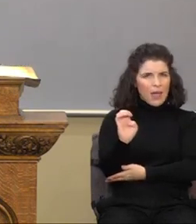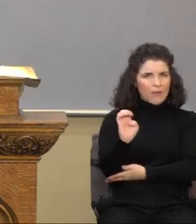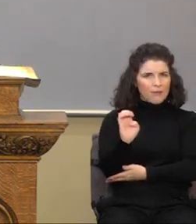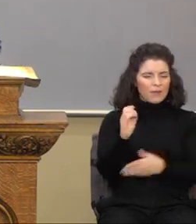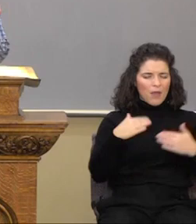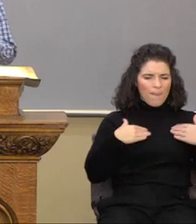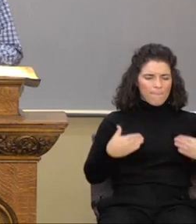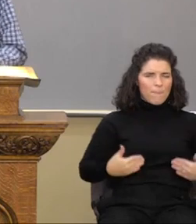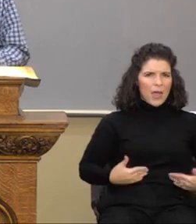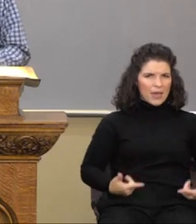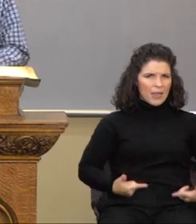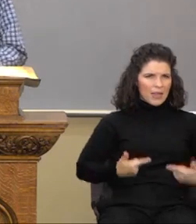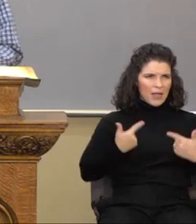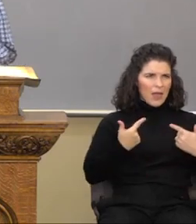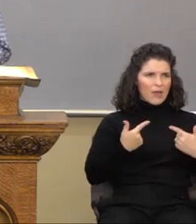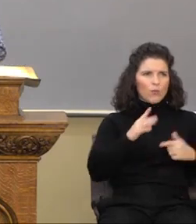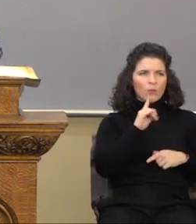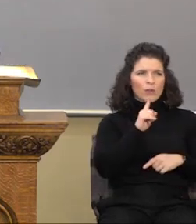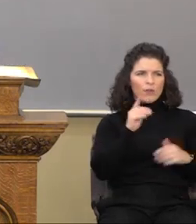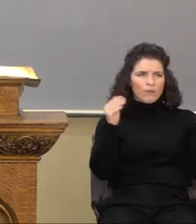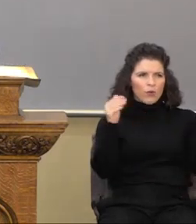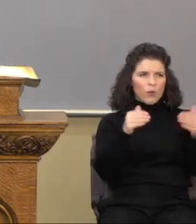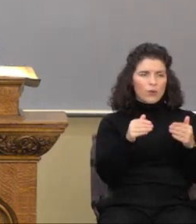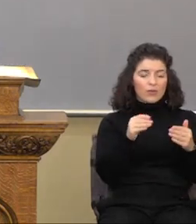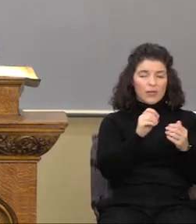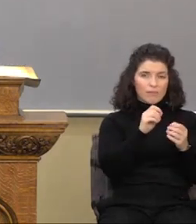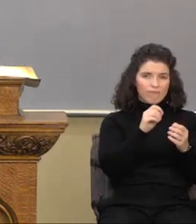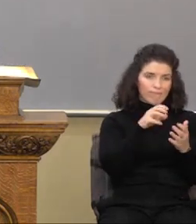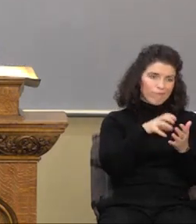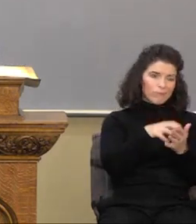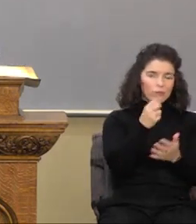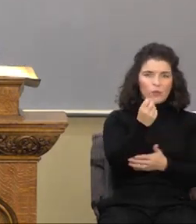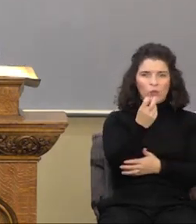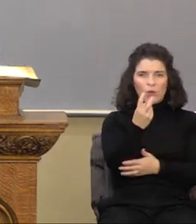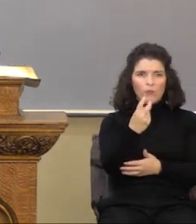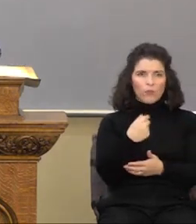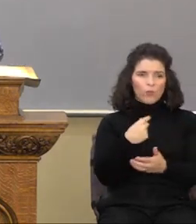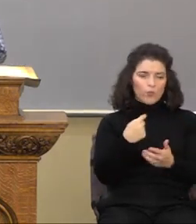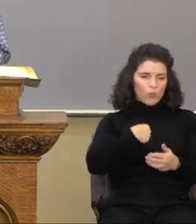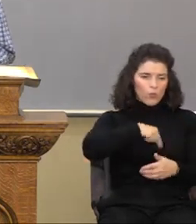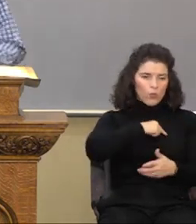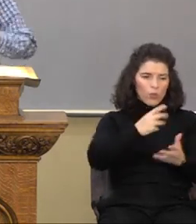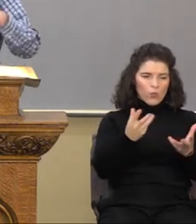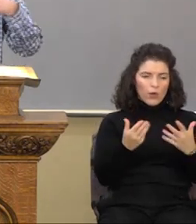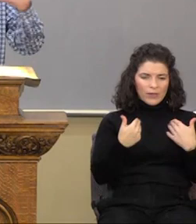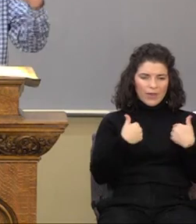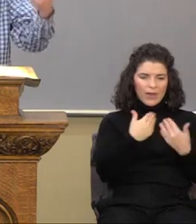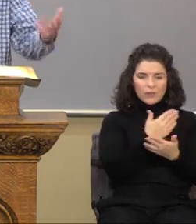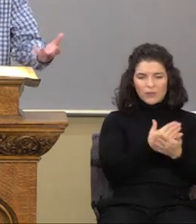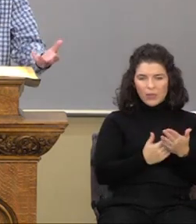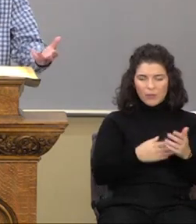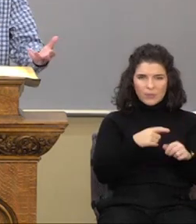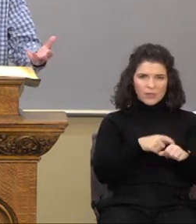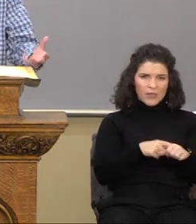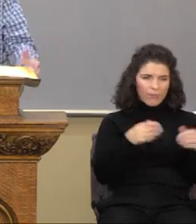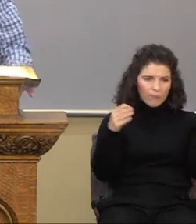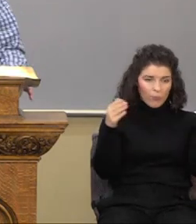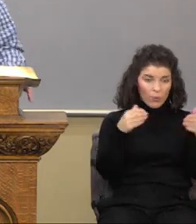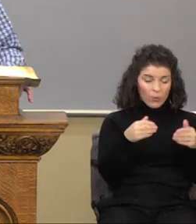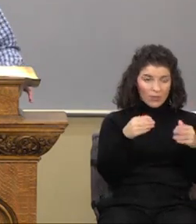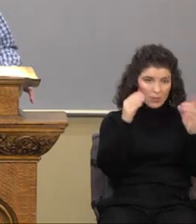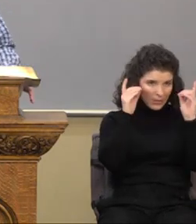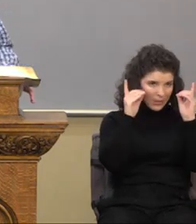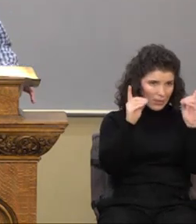where I kind of wanted to spend some time looking at the doctrine of, quote, body life.